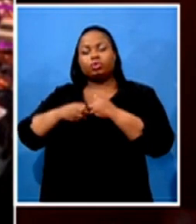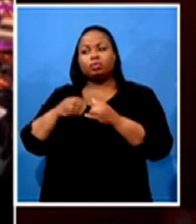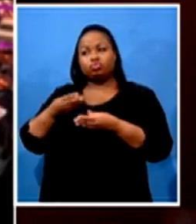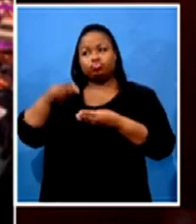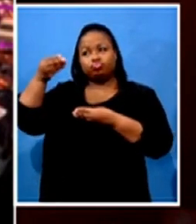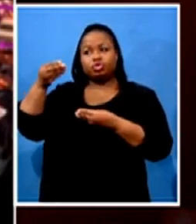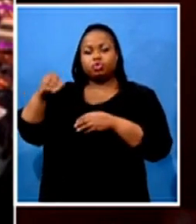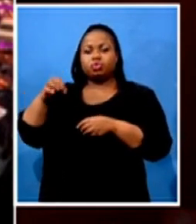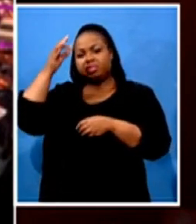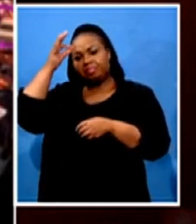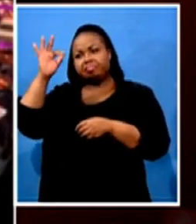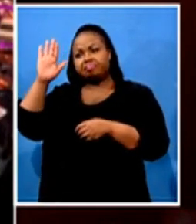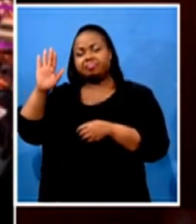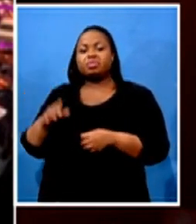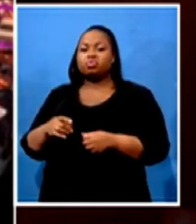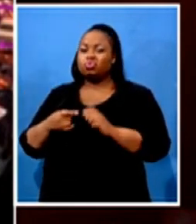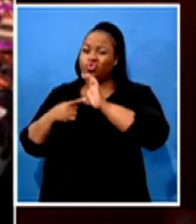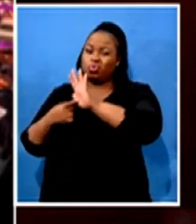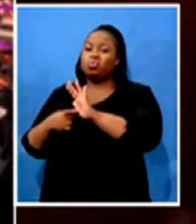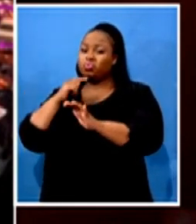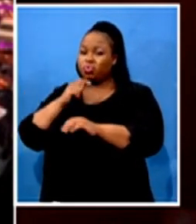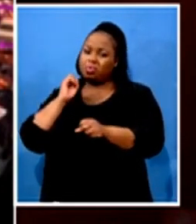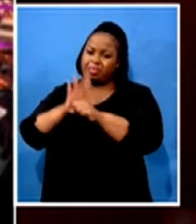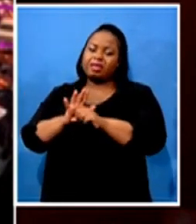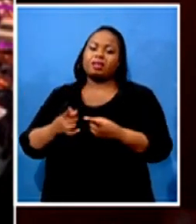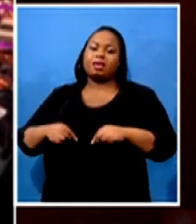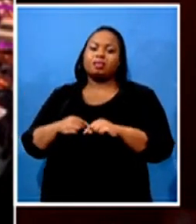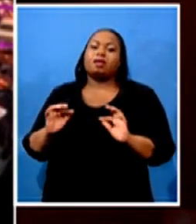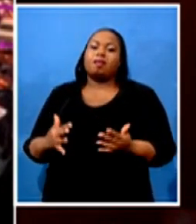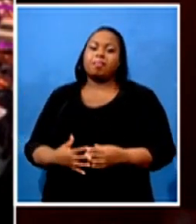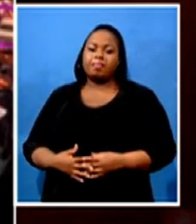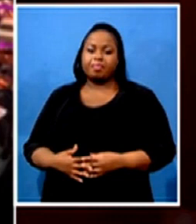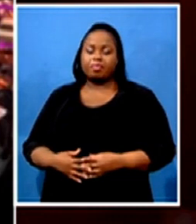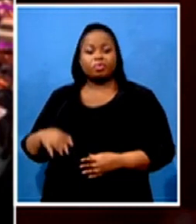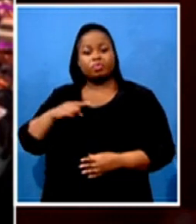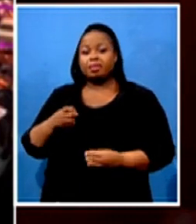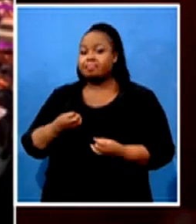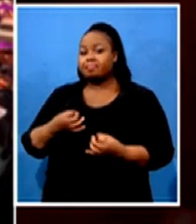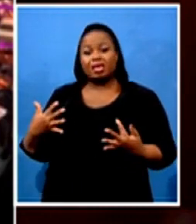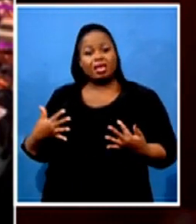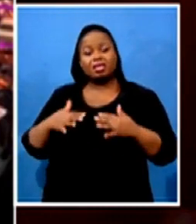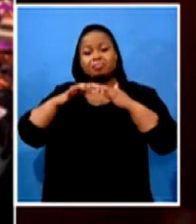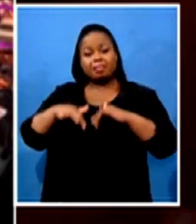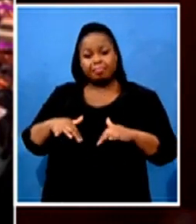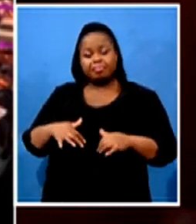of how hard the industry has been hit and how many fatalities we've had and how many closures are happening on a daily basis.